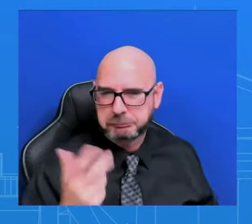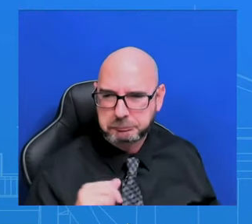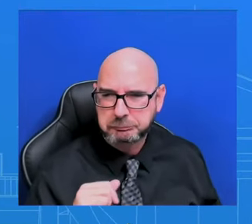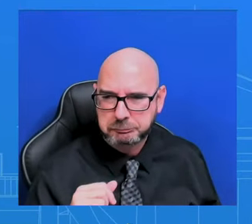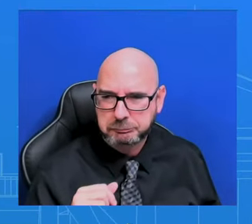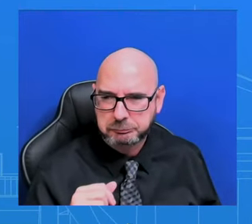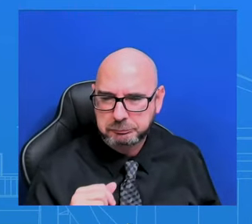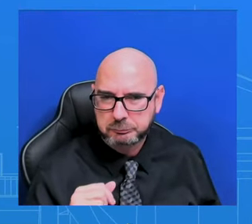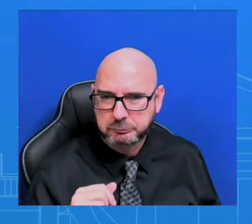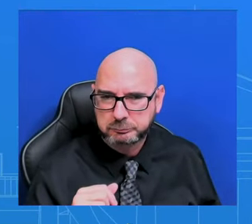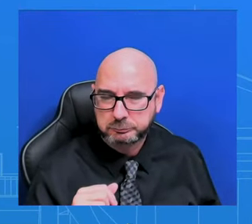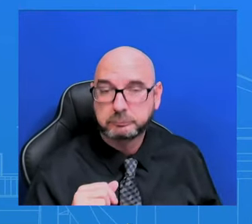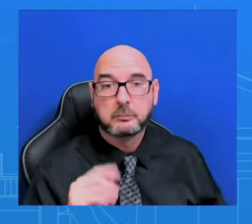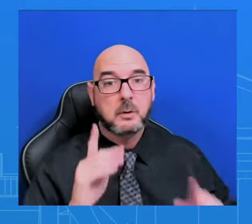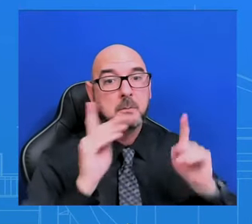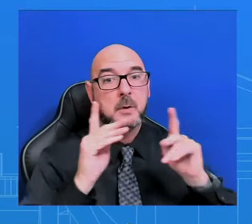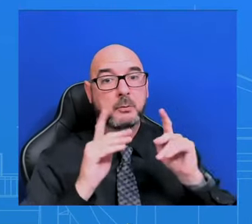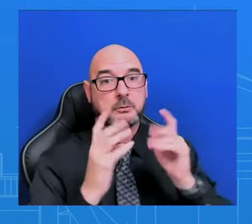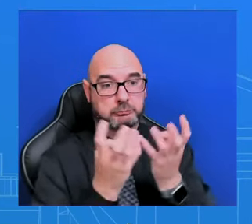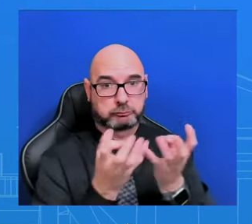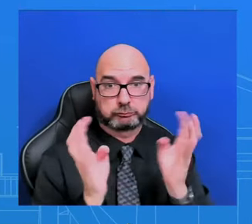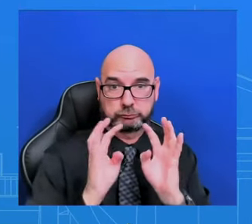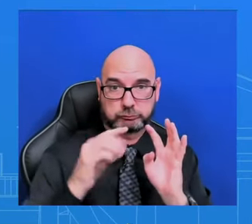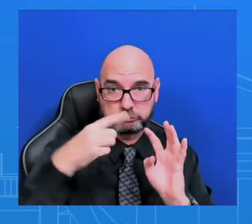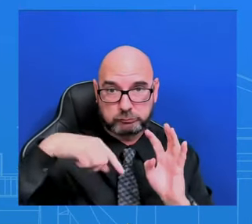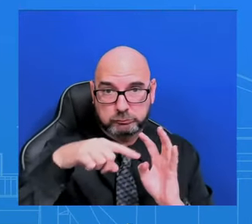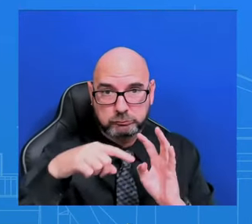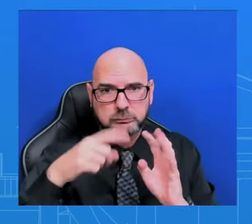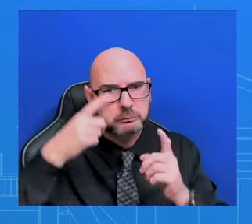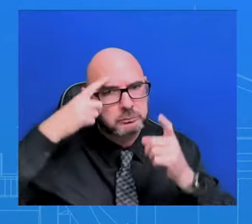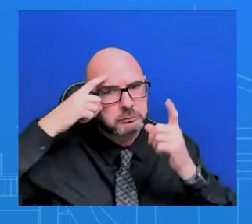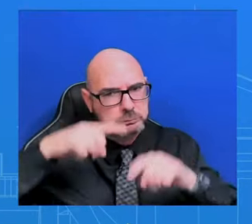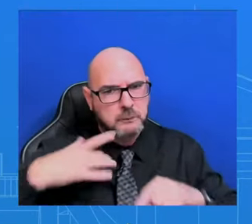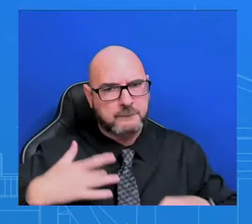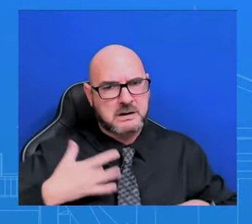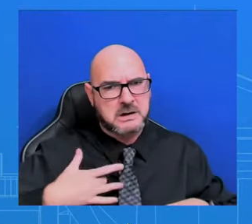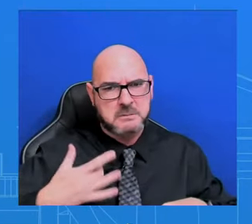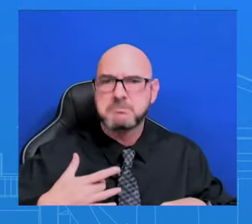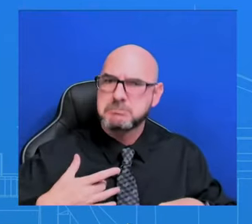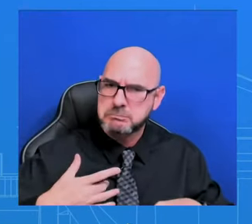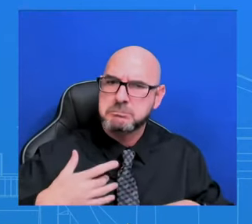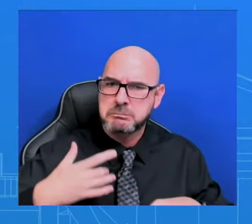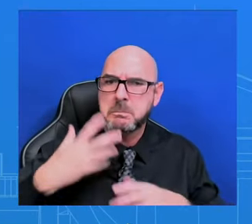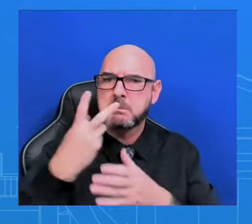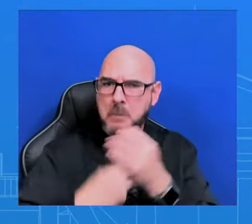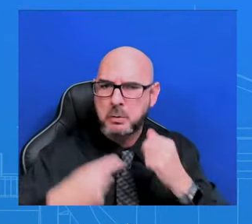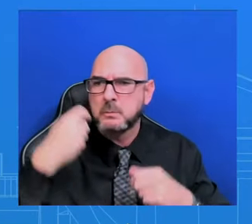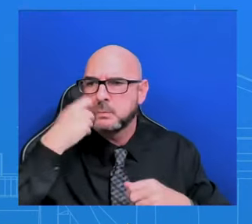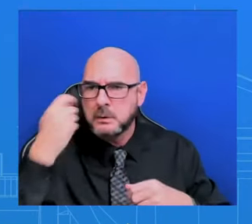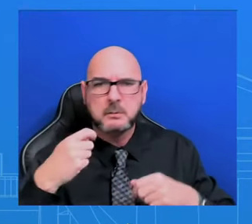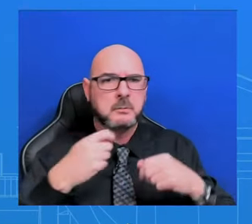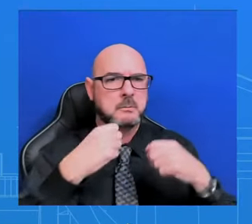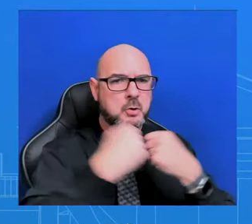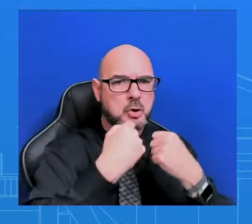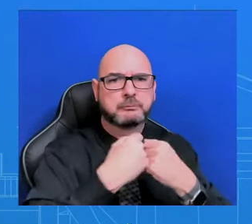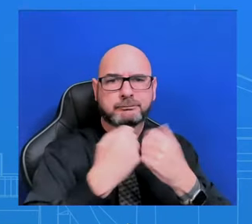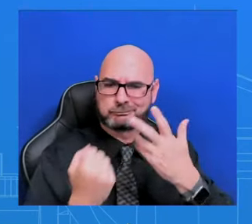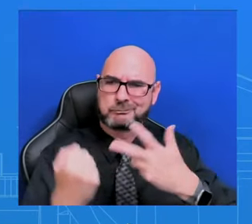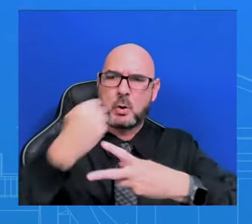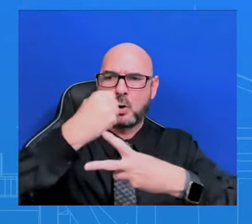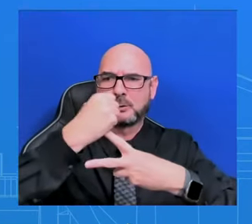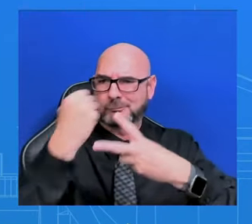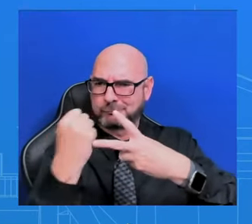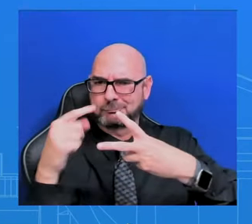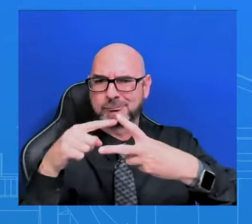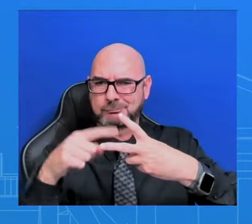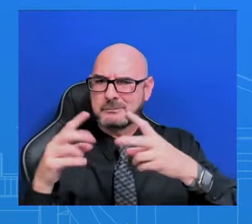with both issues. Both issues were really important. And so that's what I will leave you with. But House Republicans could speak for themselves, and we are saying to them,